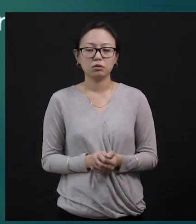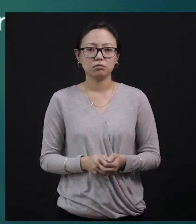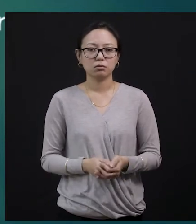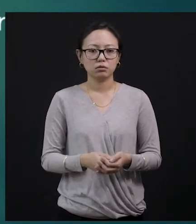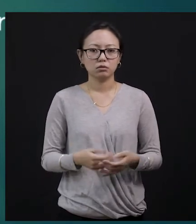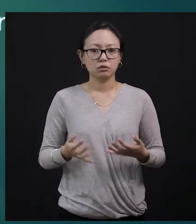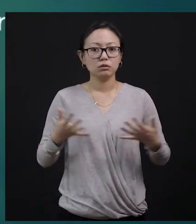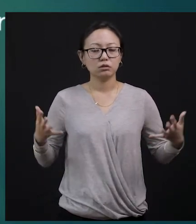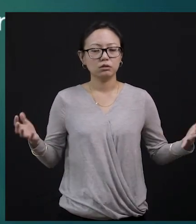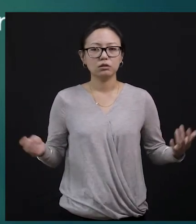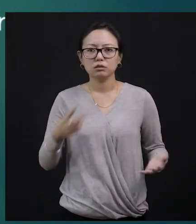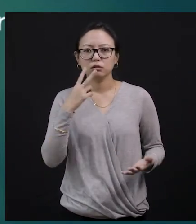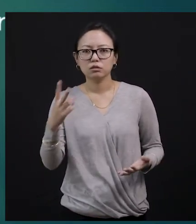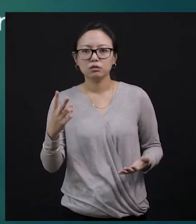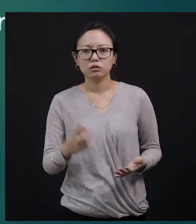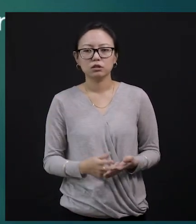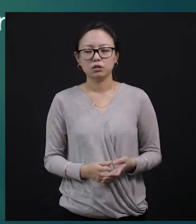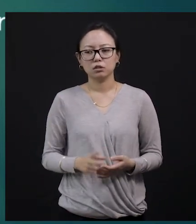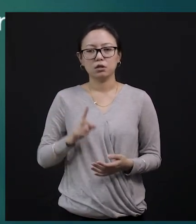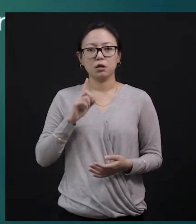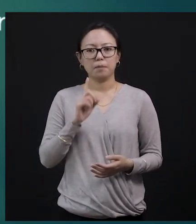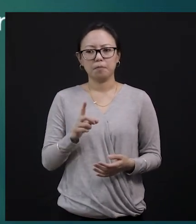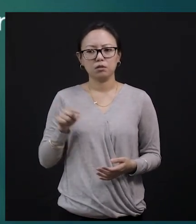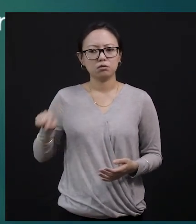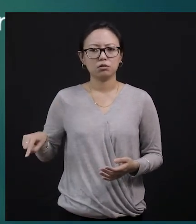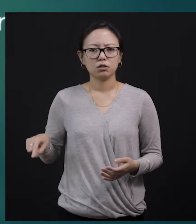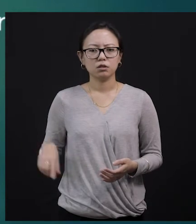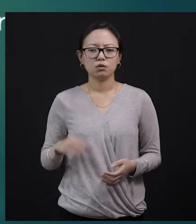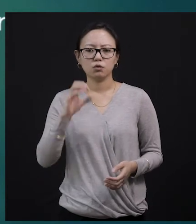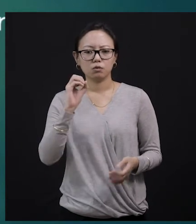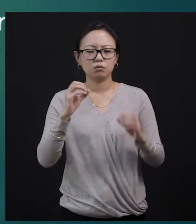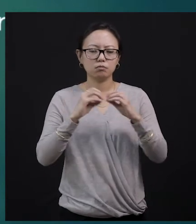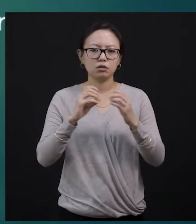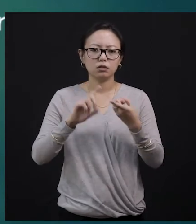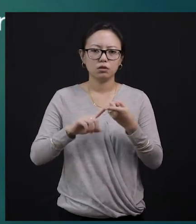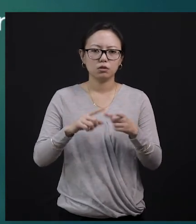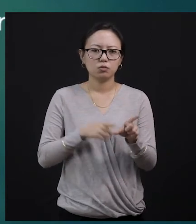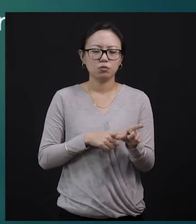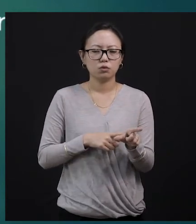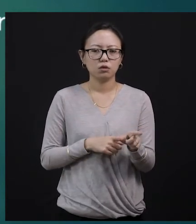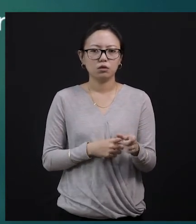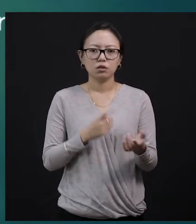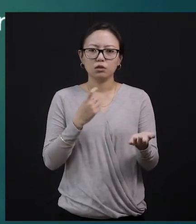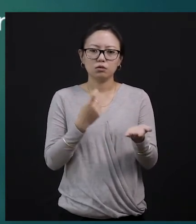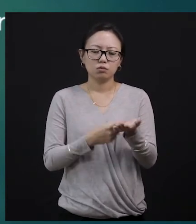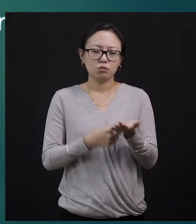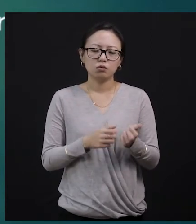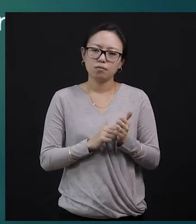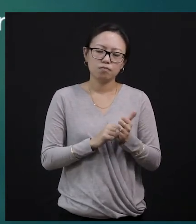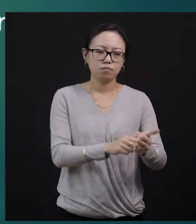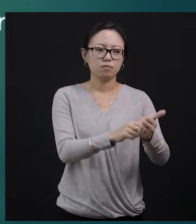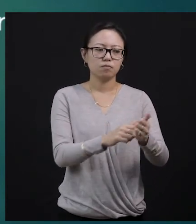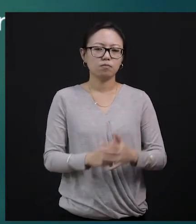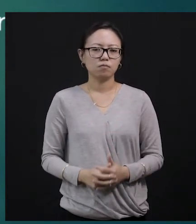remembers the word that he gave to his uncle. See, such an obedient boy our narrator is, right? And so that is what we all should do.